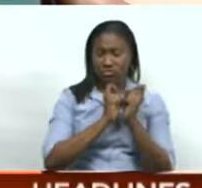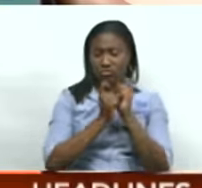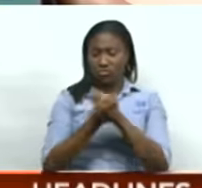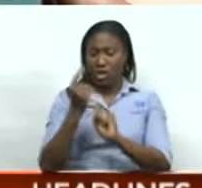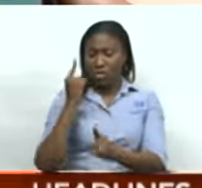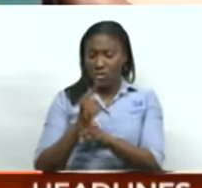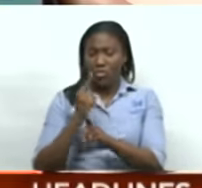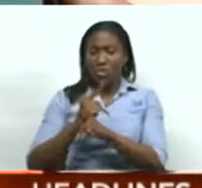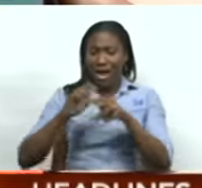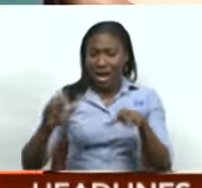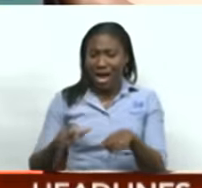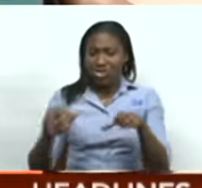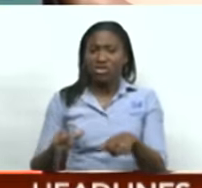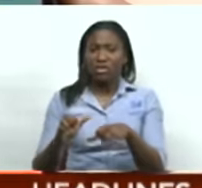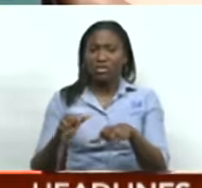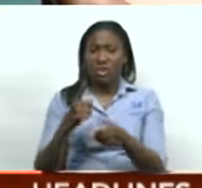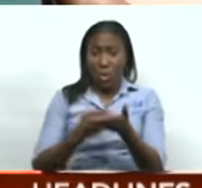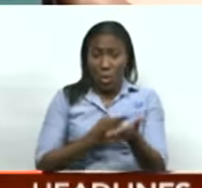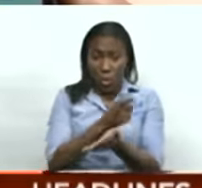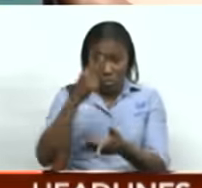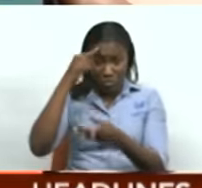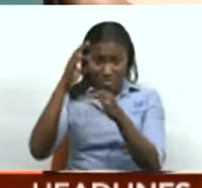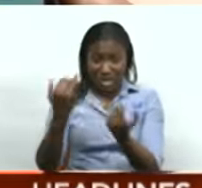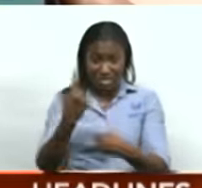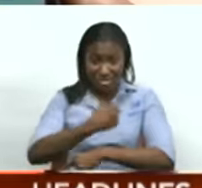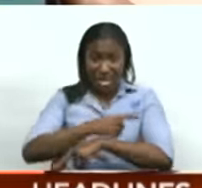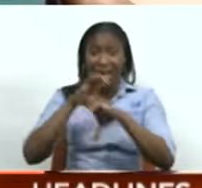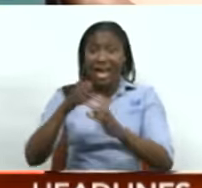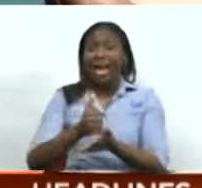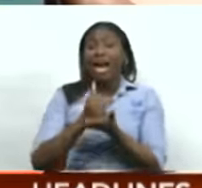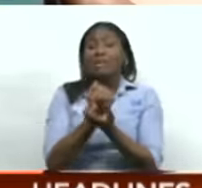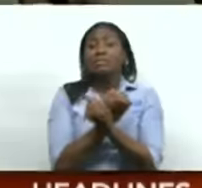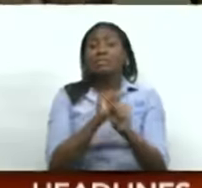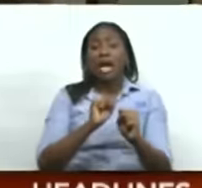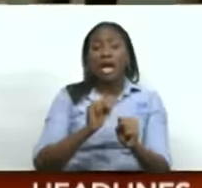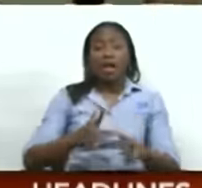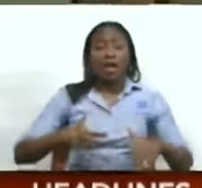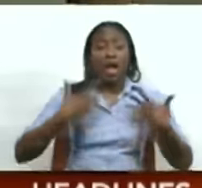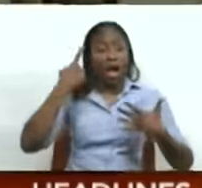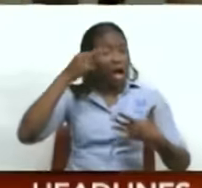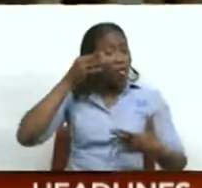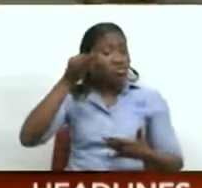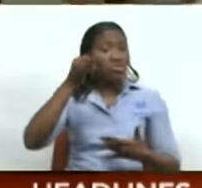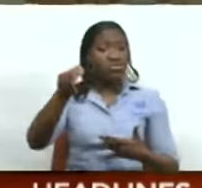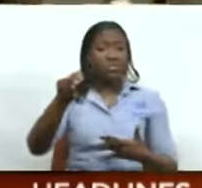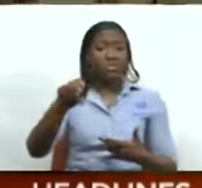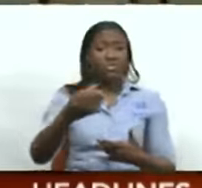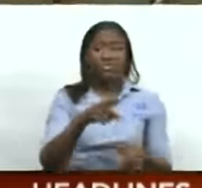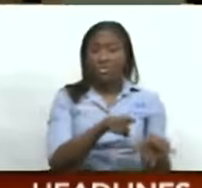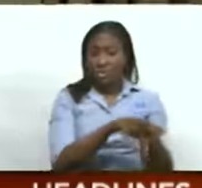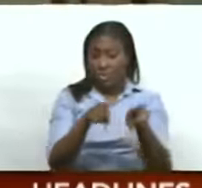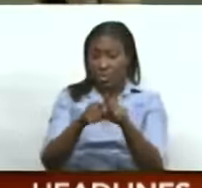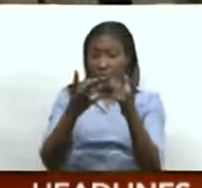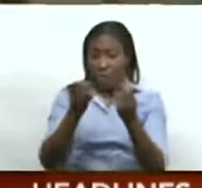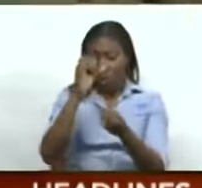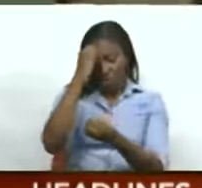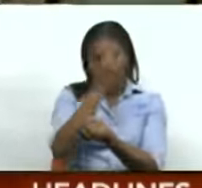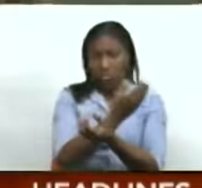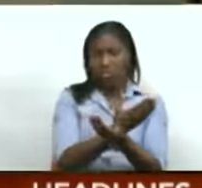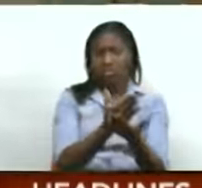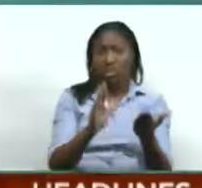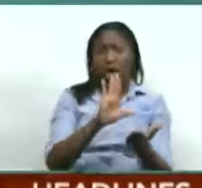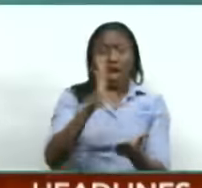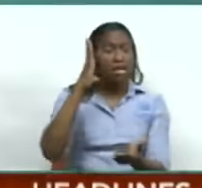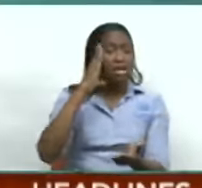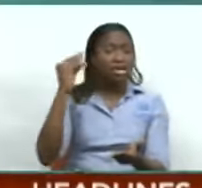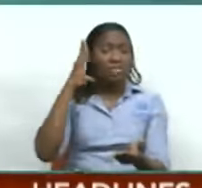What you decide today can save a life tomorrow. The following speaker had a similar message, but from personal experience.